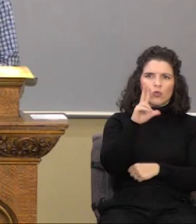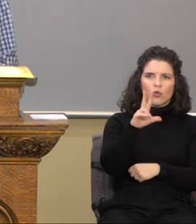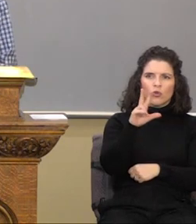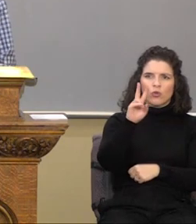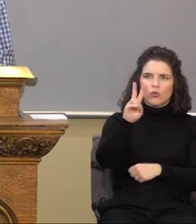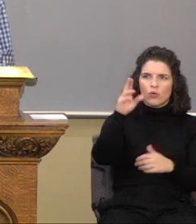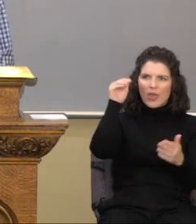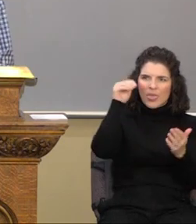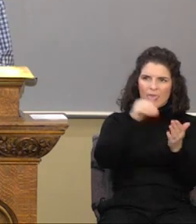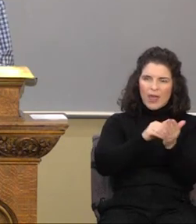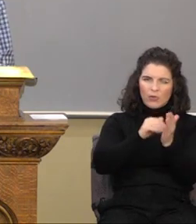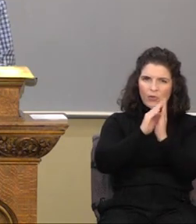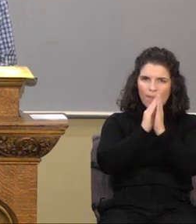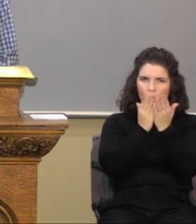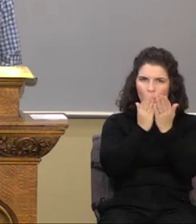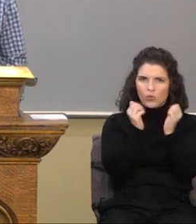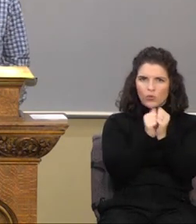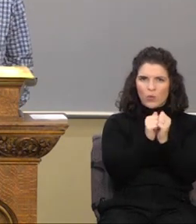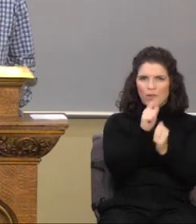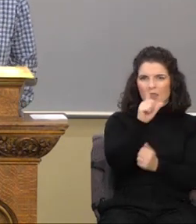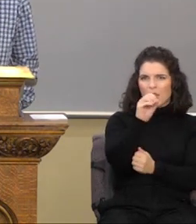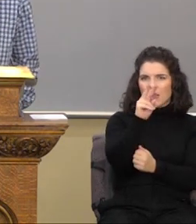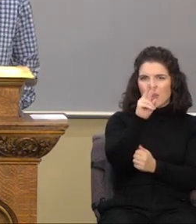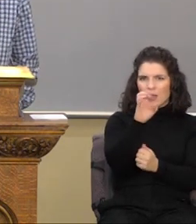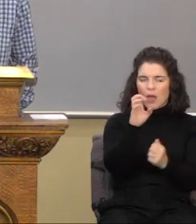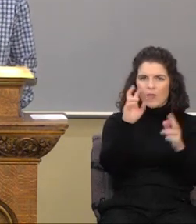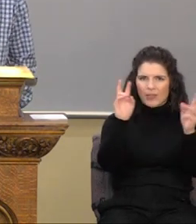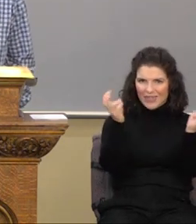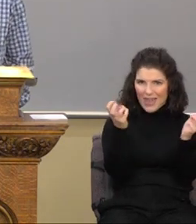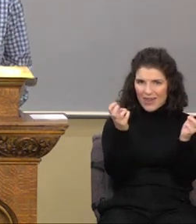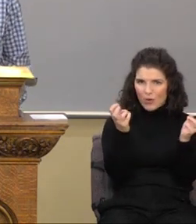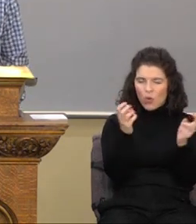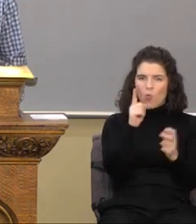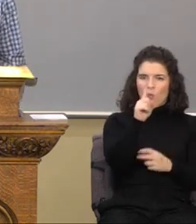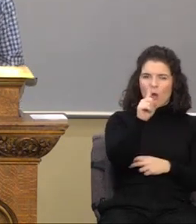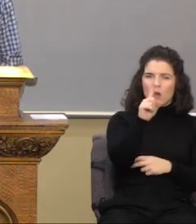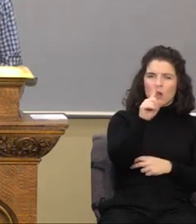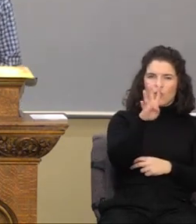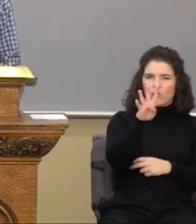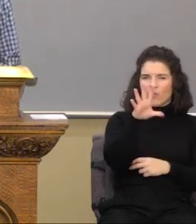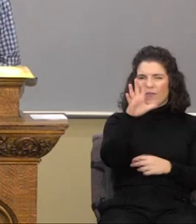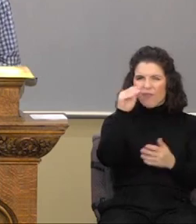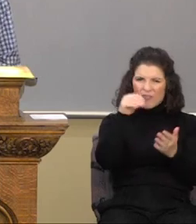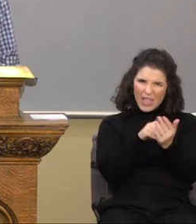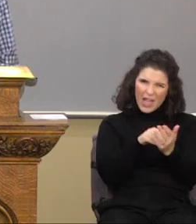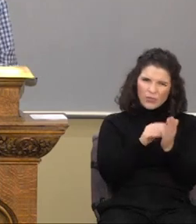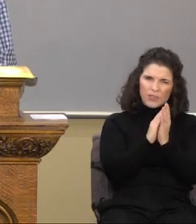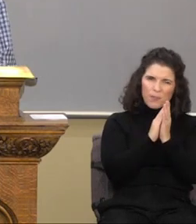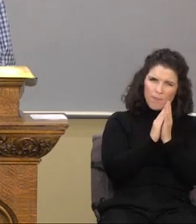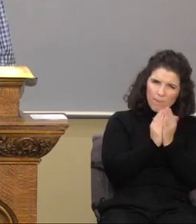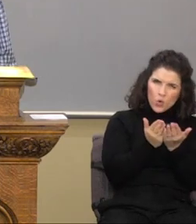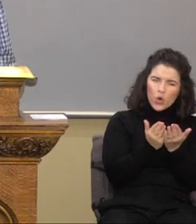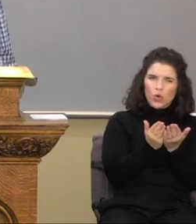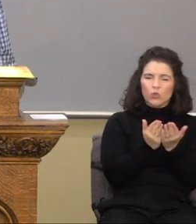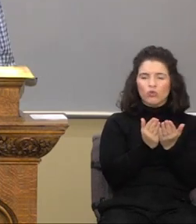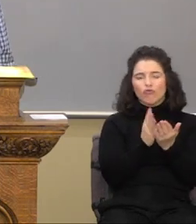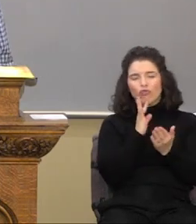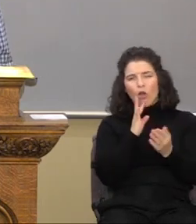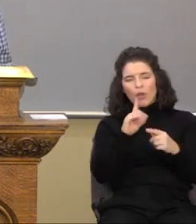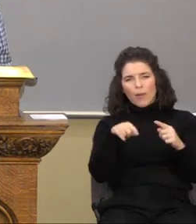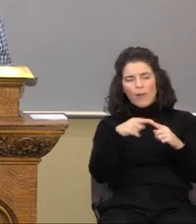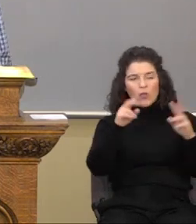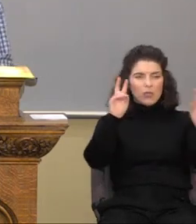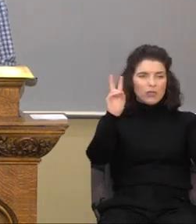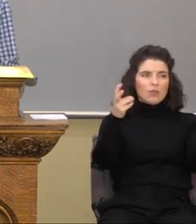love in the title. There were one hundred and forty five thousand books dealing with the subject